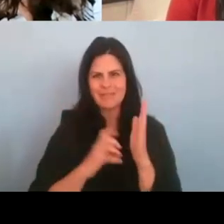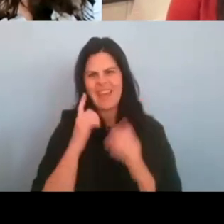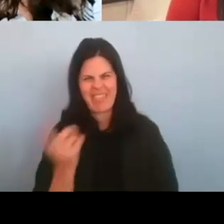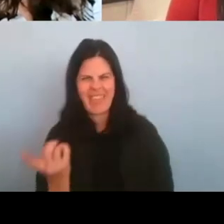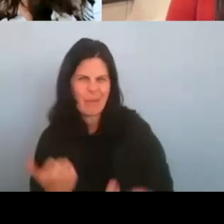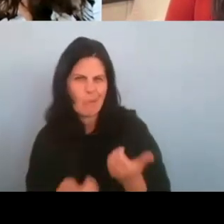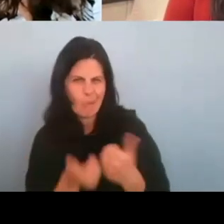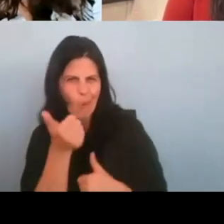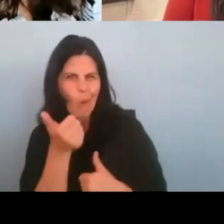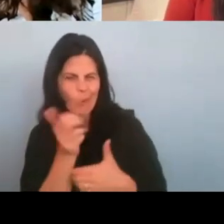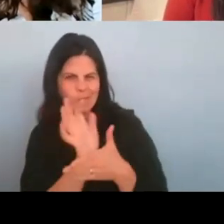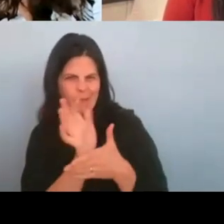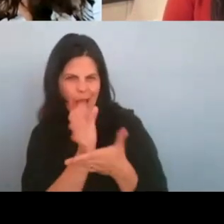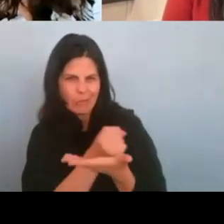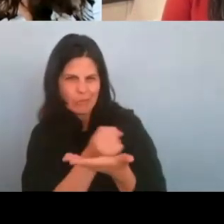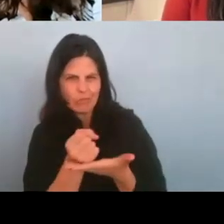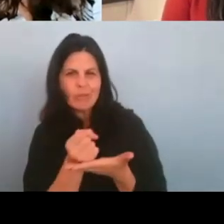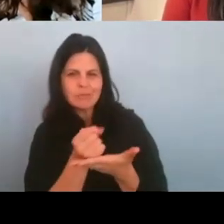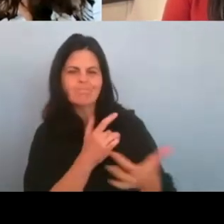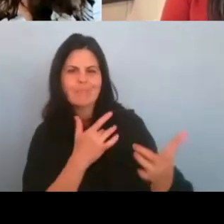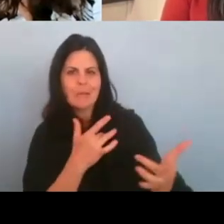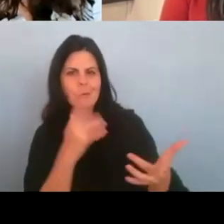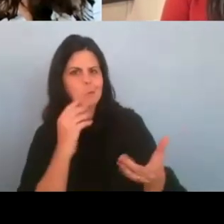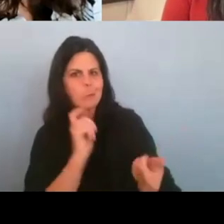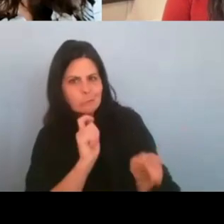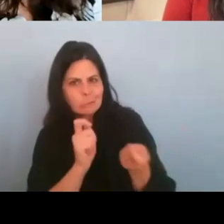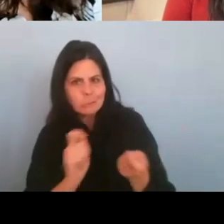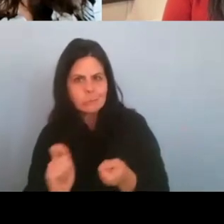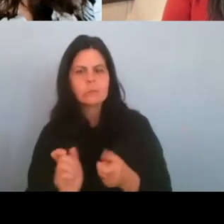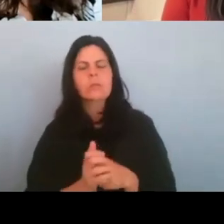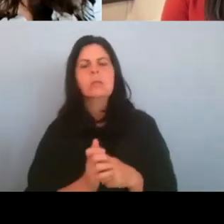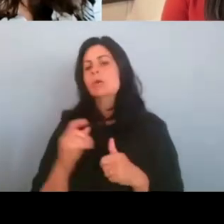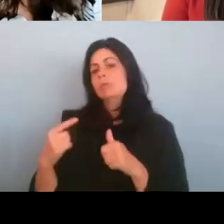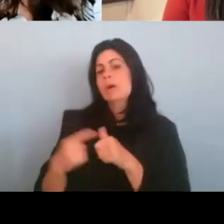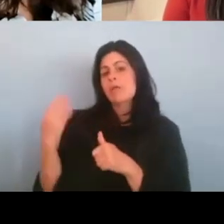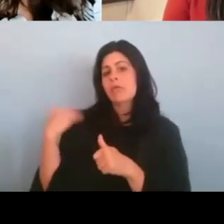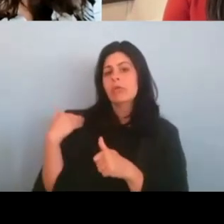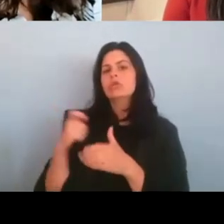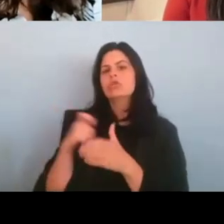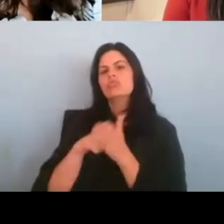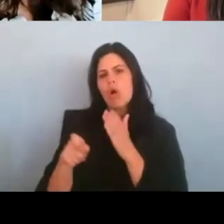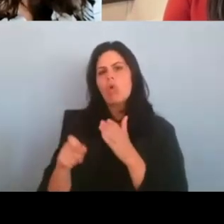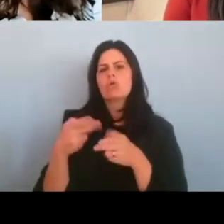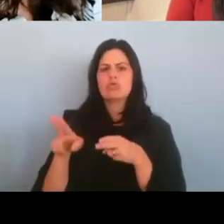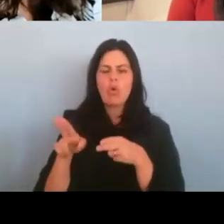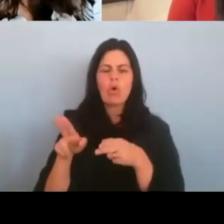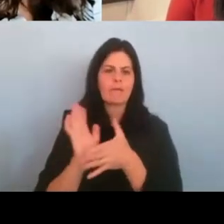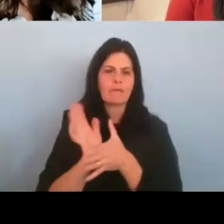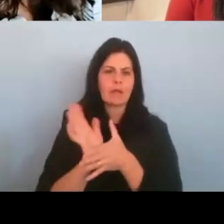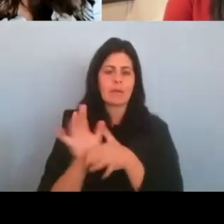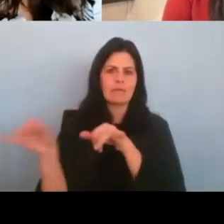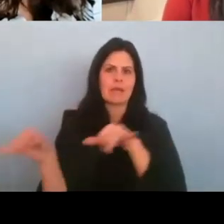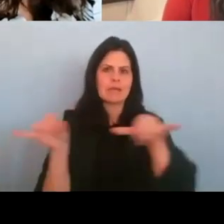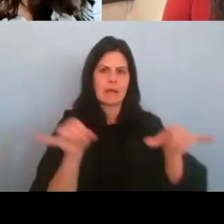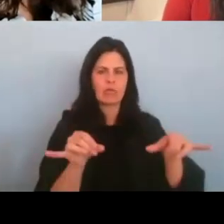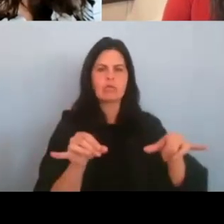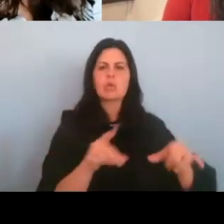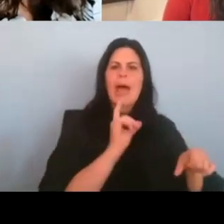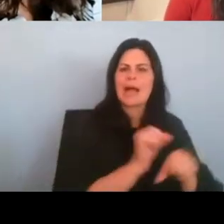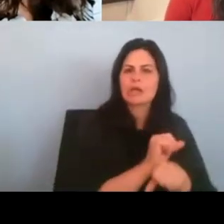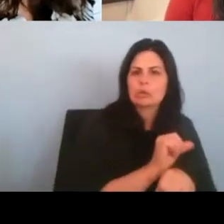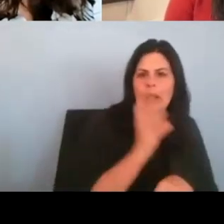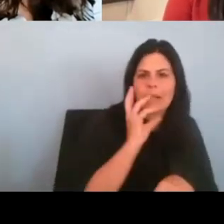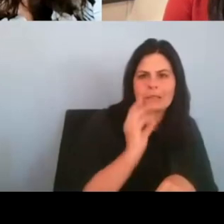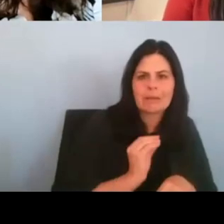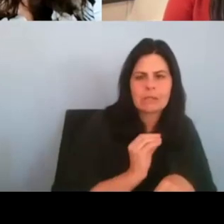go through. Um, when I first wrote this short film, it was very identical to the actual experience. Um,